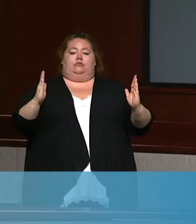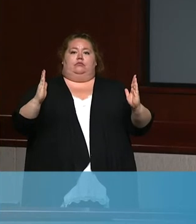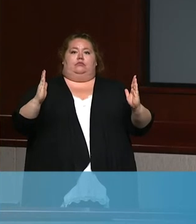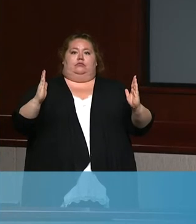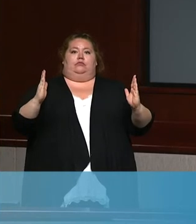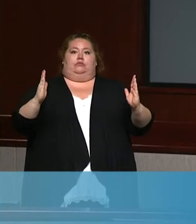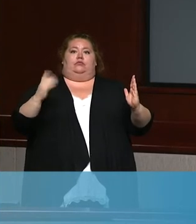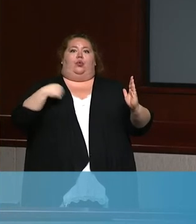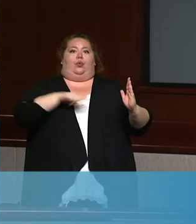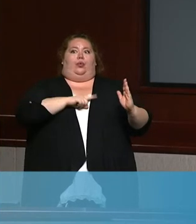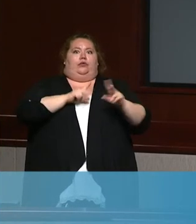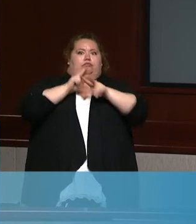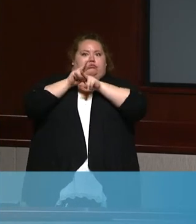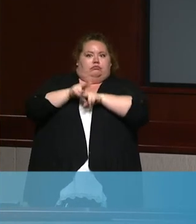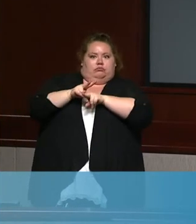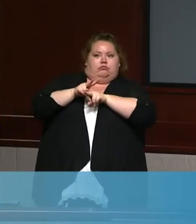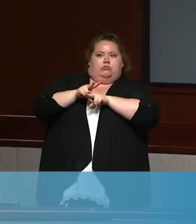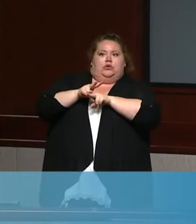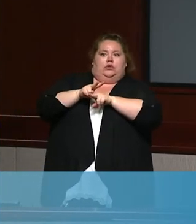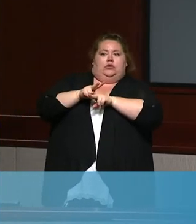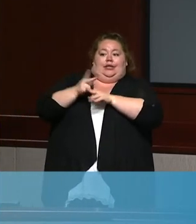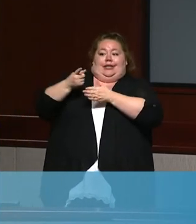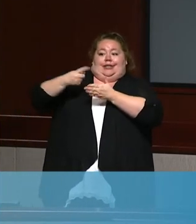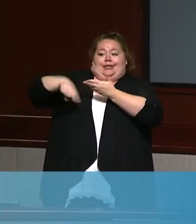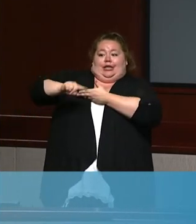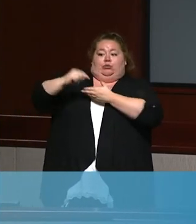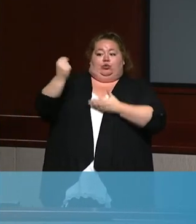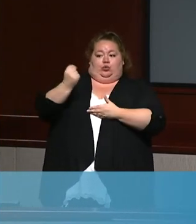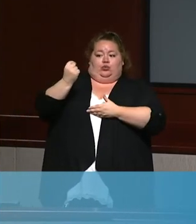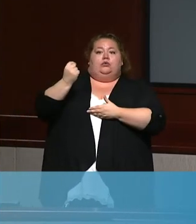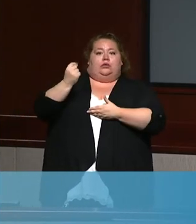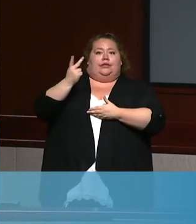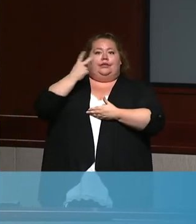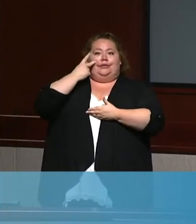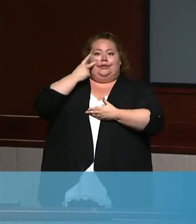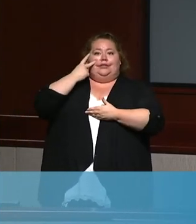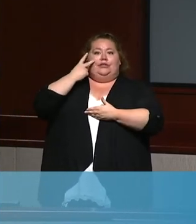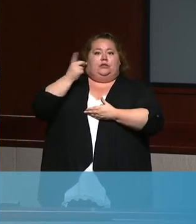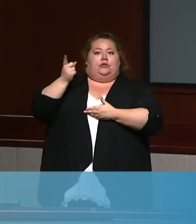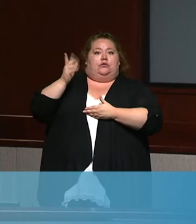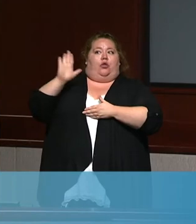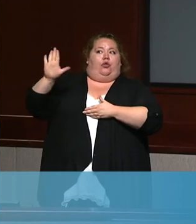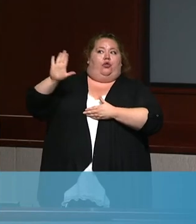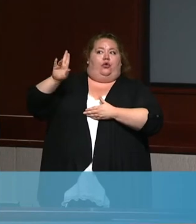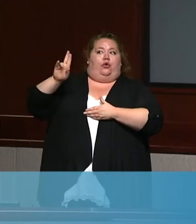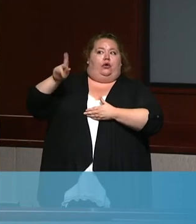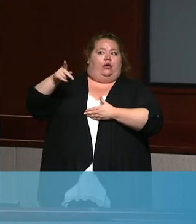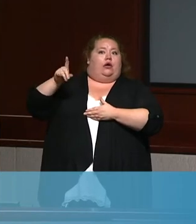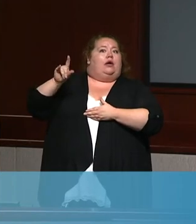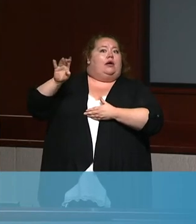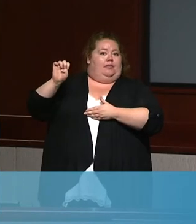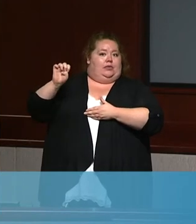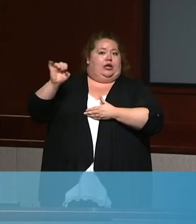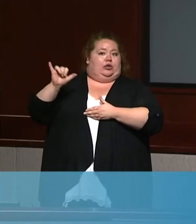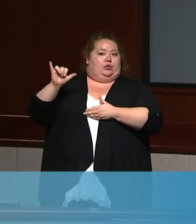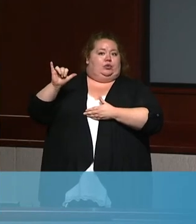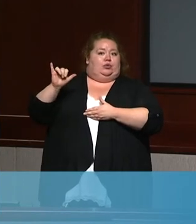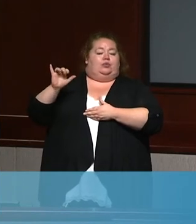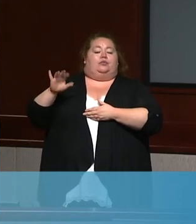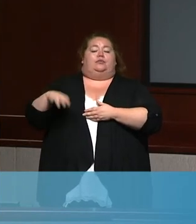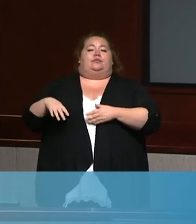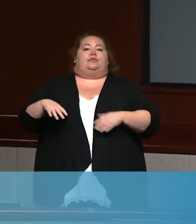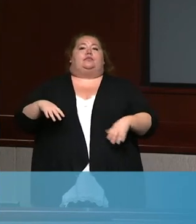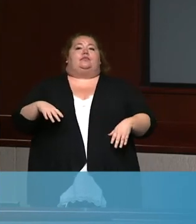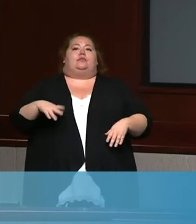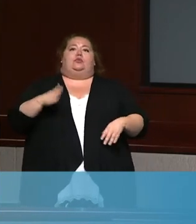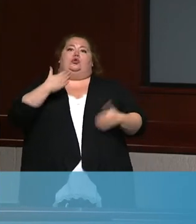closely. We're going to anxiously watch next Tuesday. We're kind of on the border and it depends on that adjustment, but it's nice to see